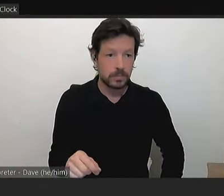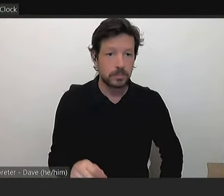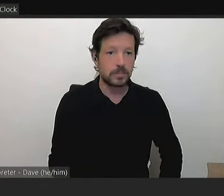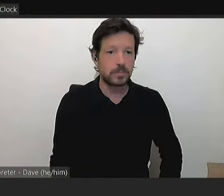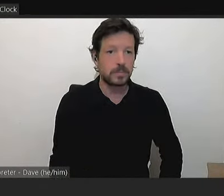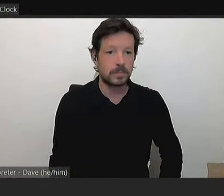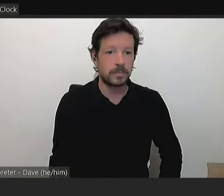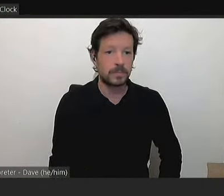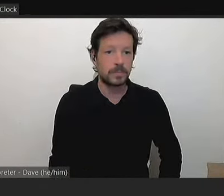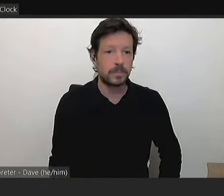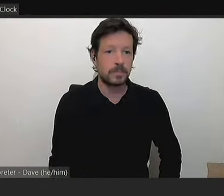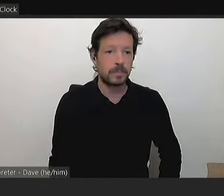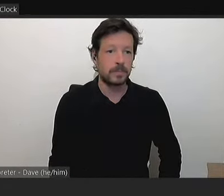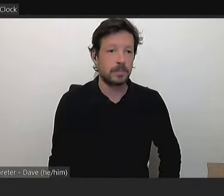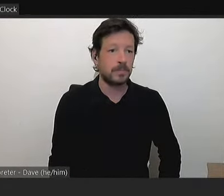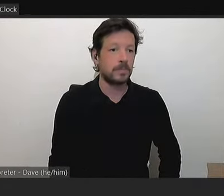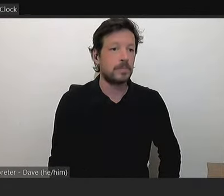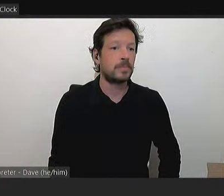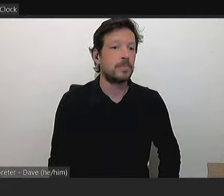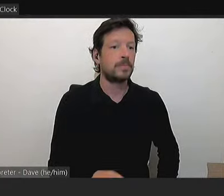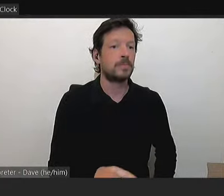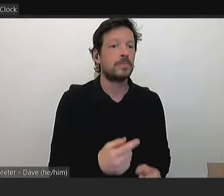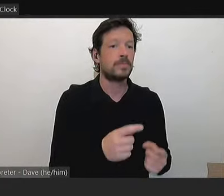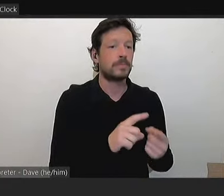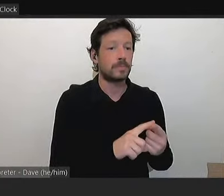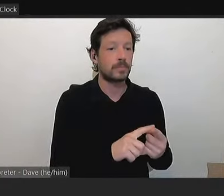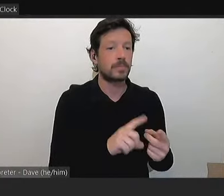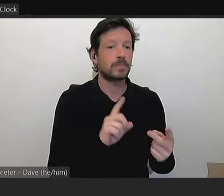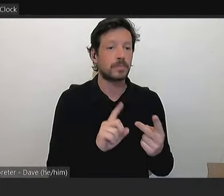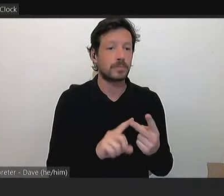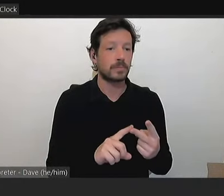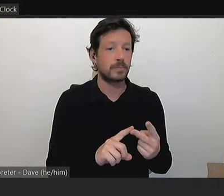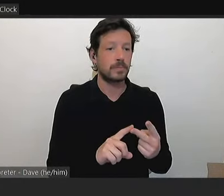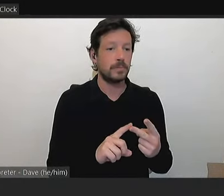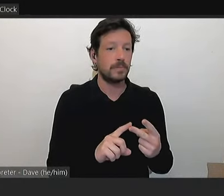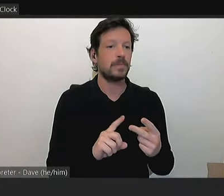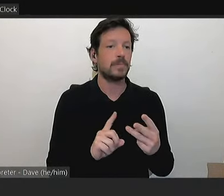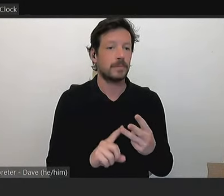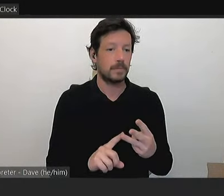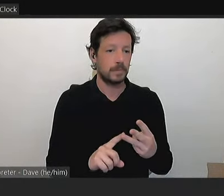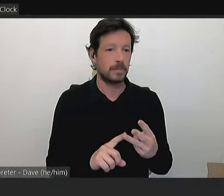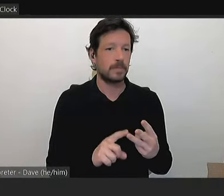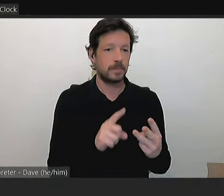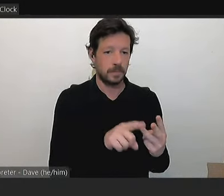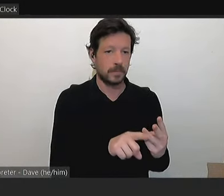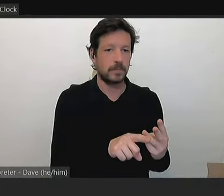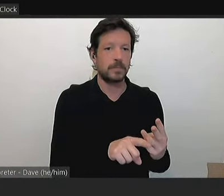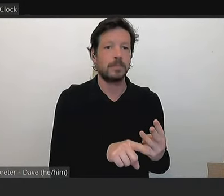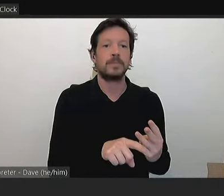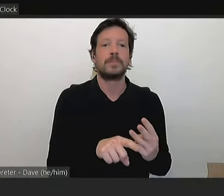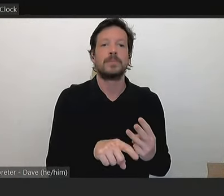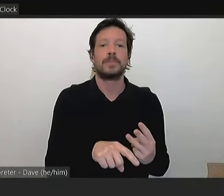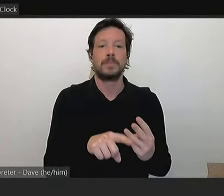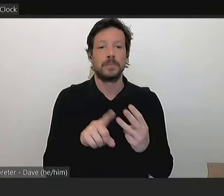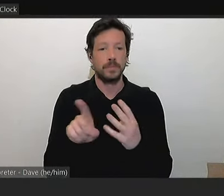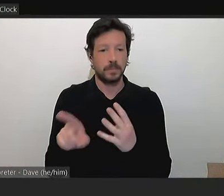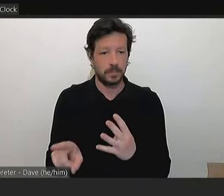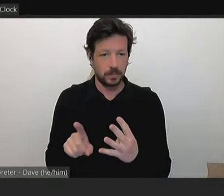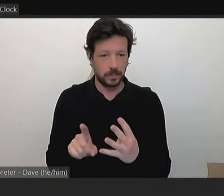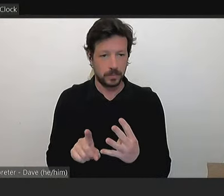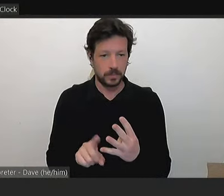I have Councillor Dimitriatus, Councillor Lawrence, Councillor Messina, Councillor Greco,